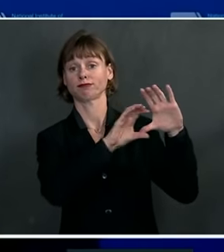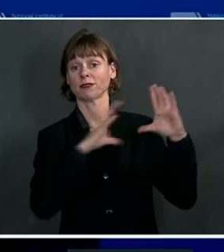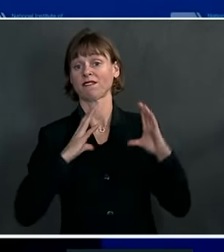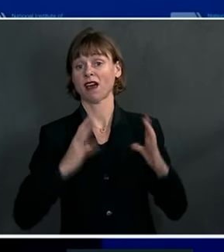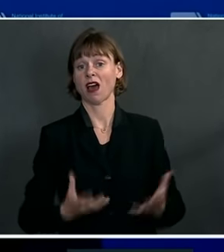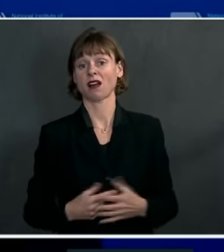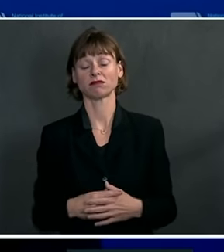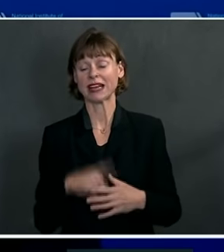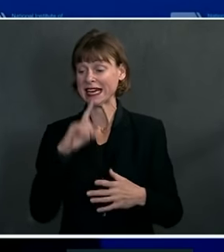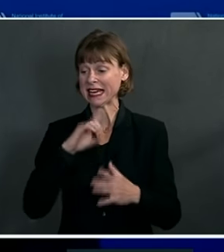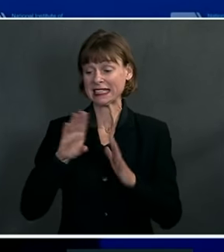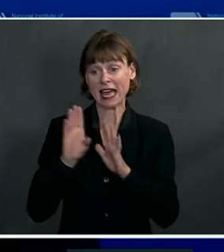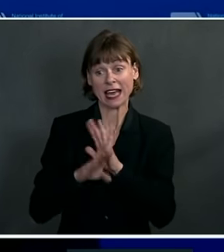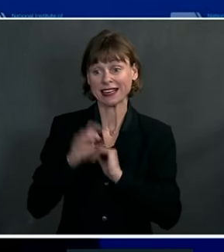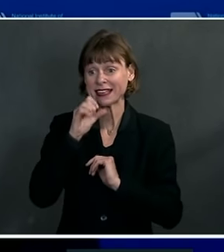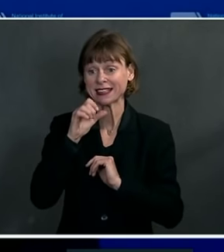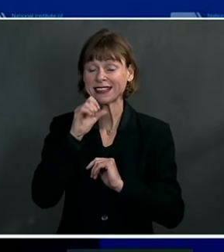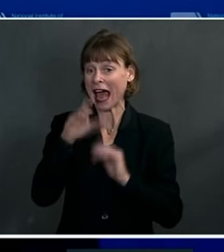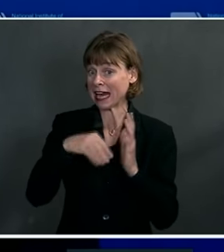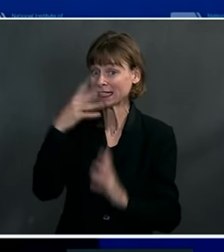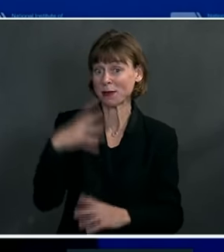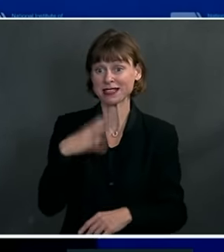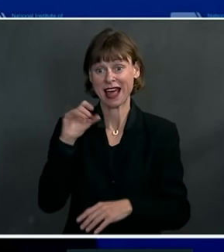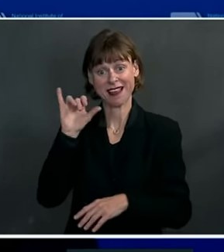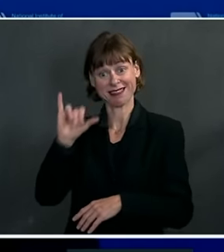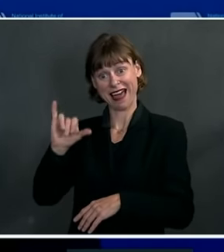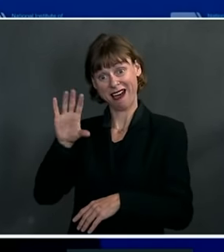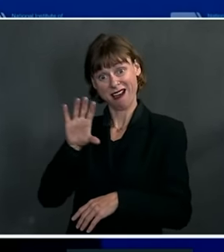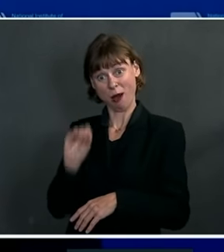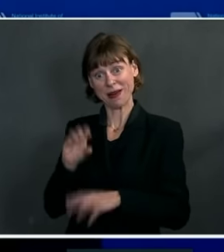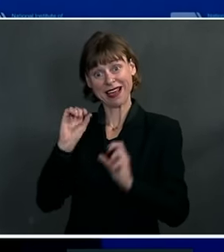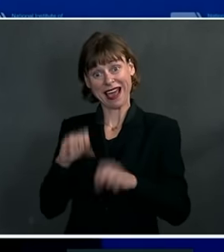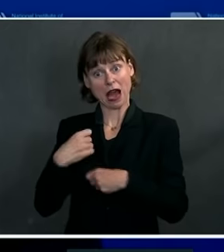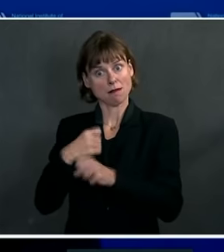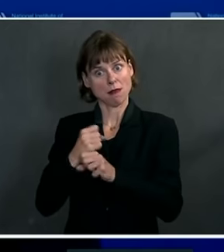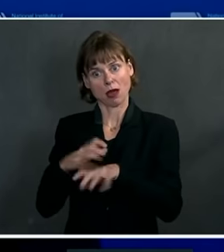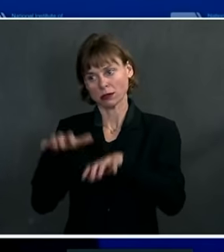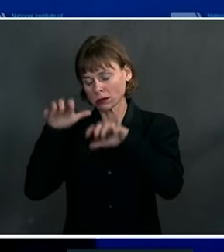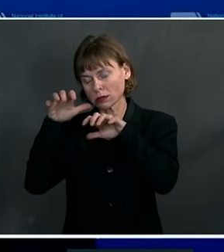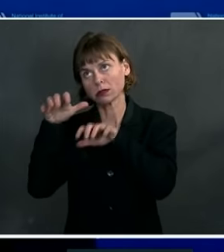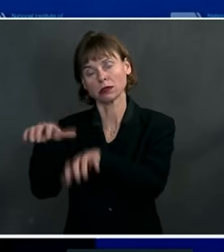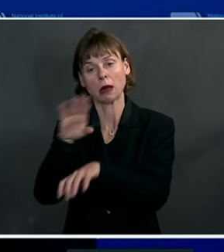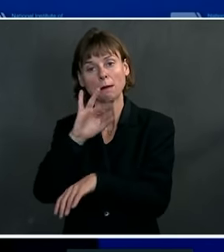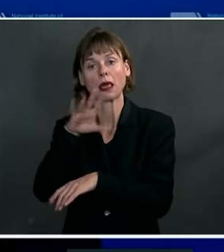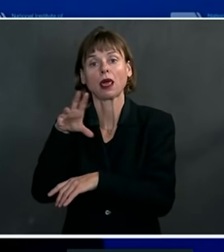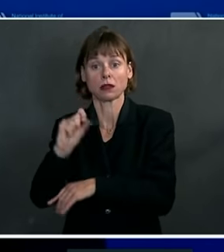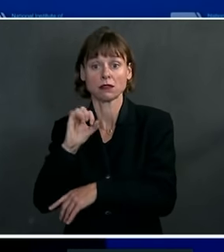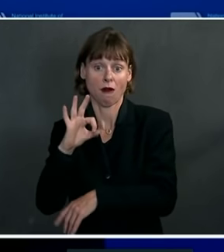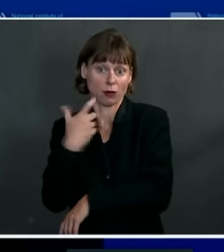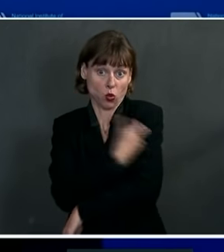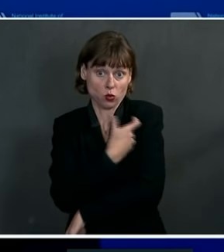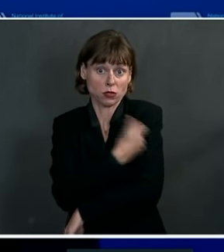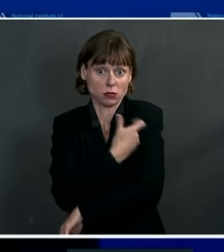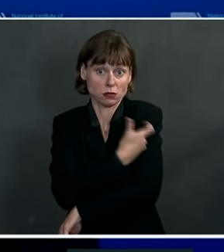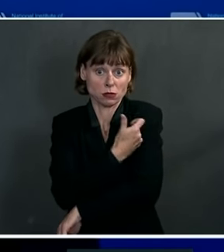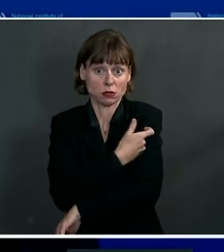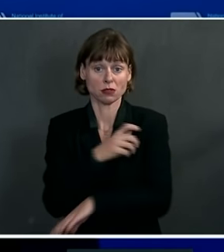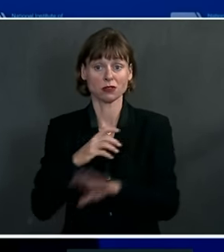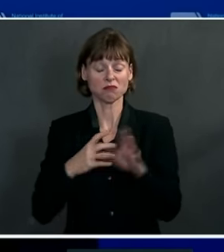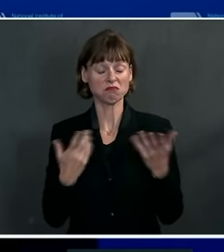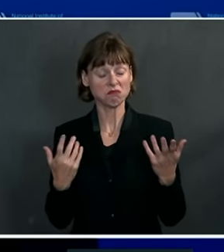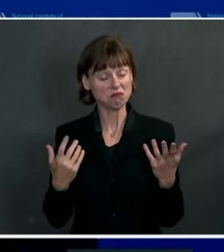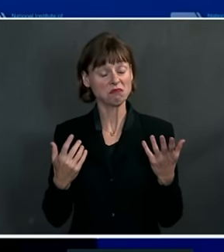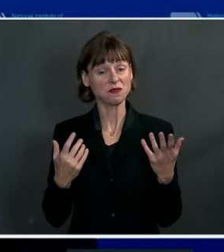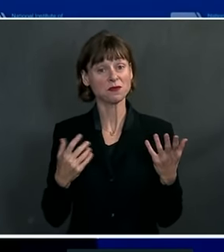company is capable of making doses in the numbers of billions. Of note, and this is something